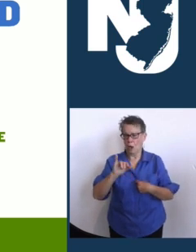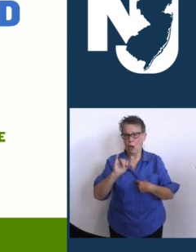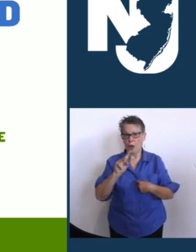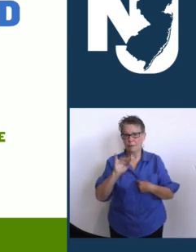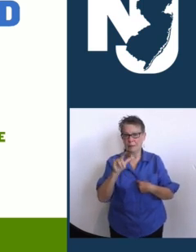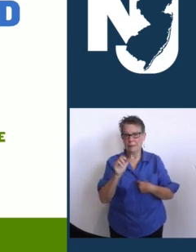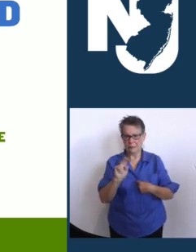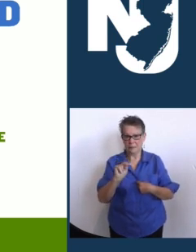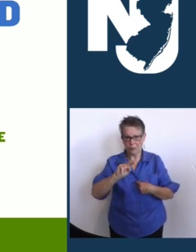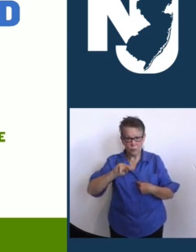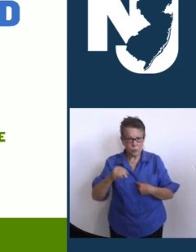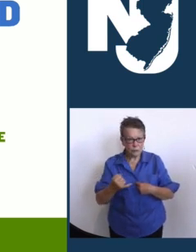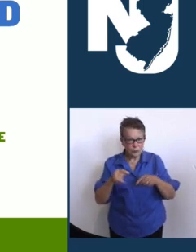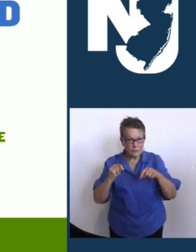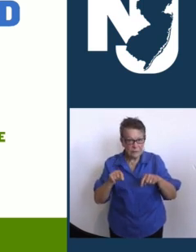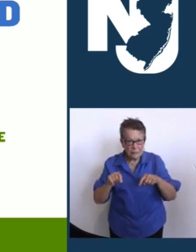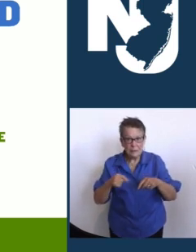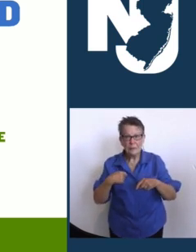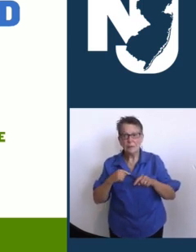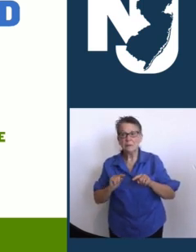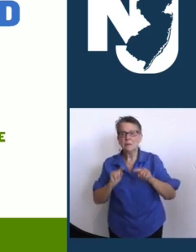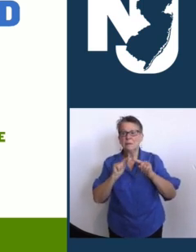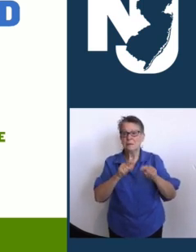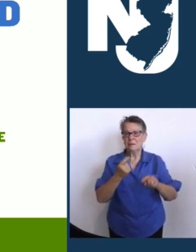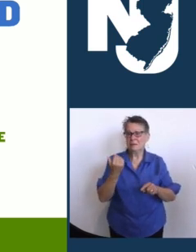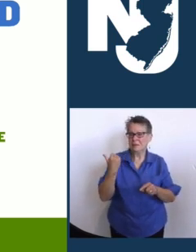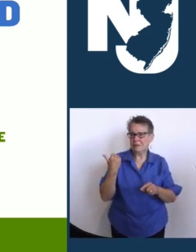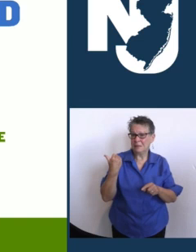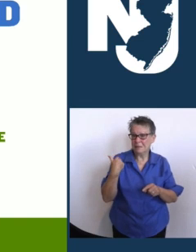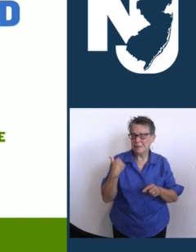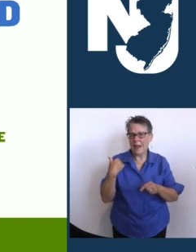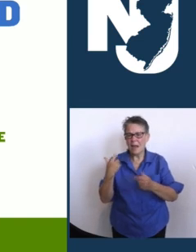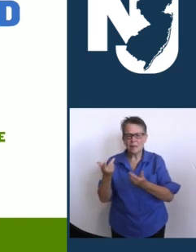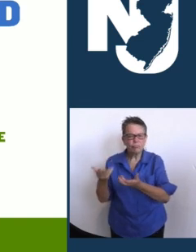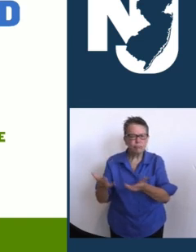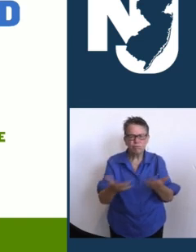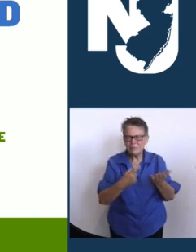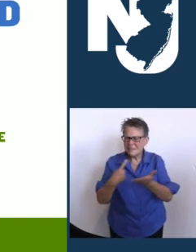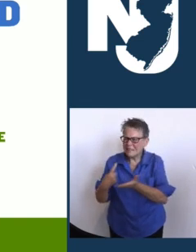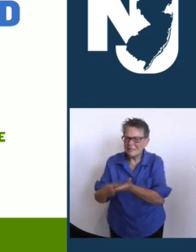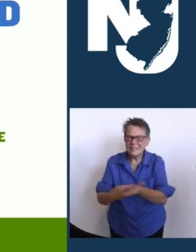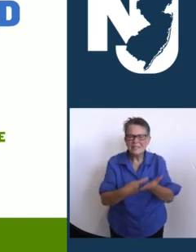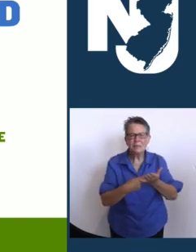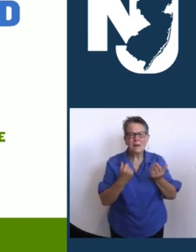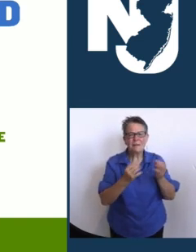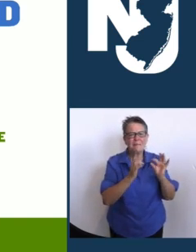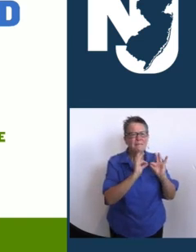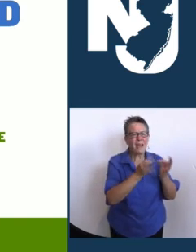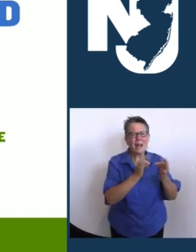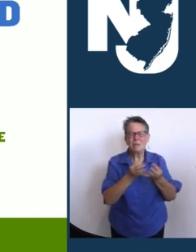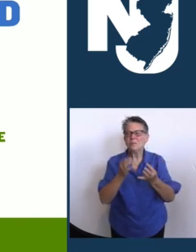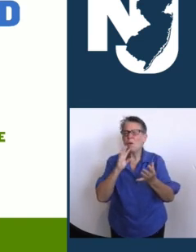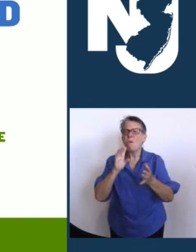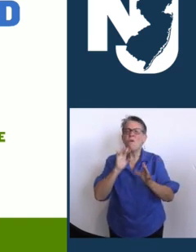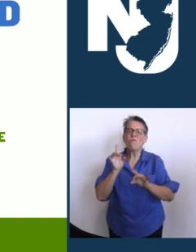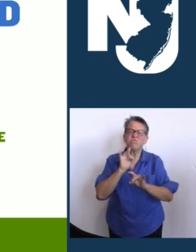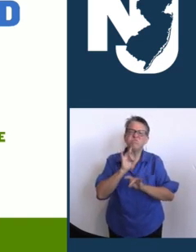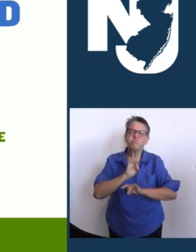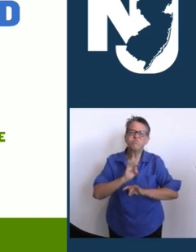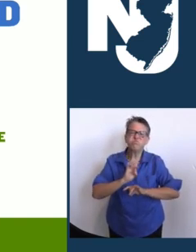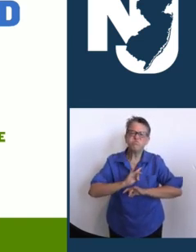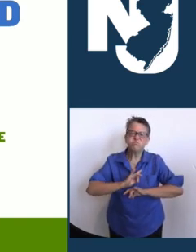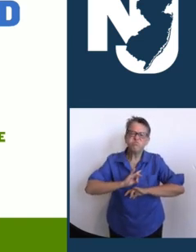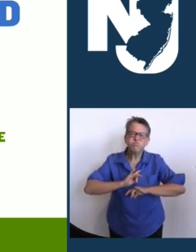in their apartment, or in their home, rather. Just devastation up and down the state,